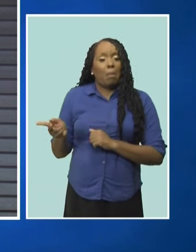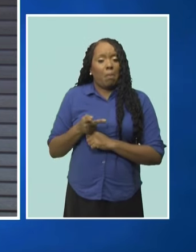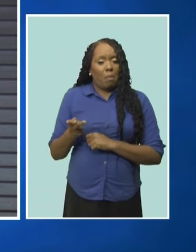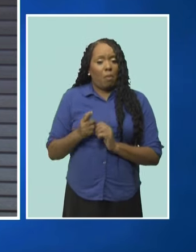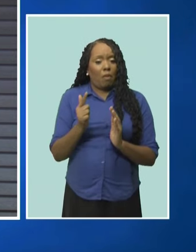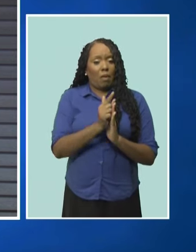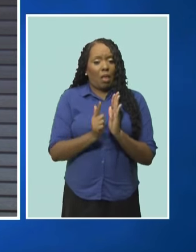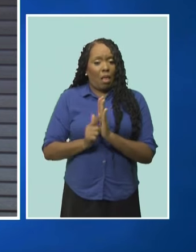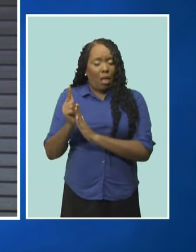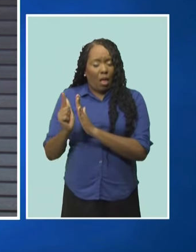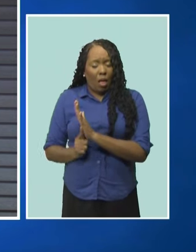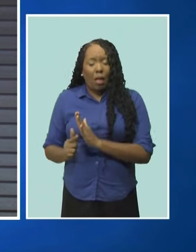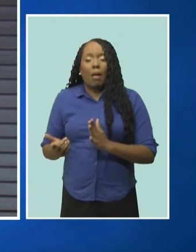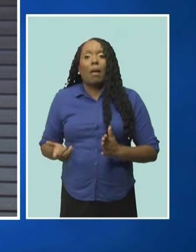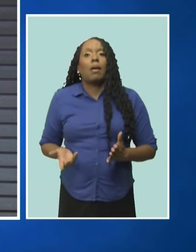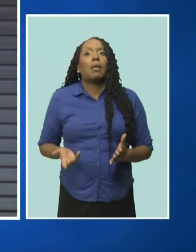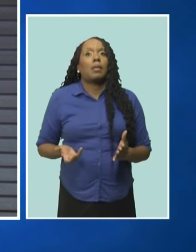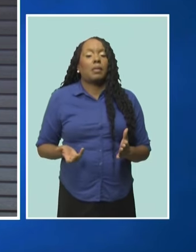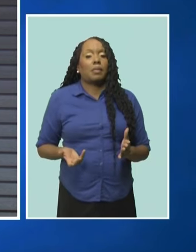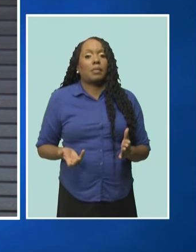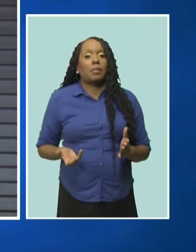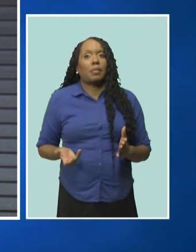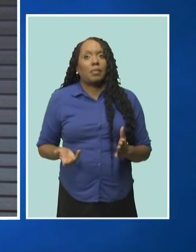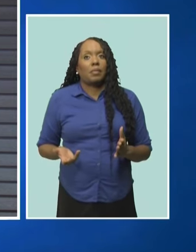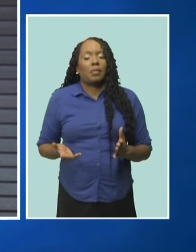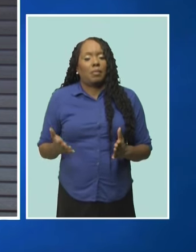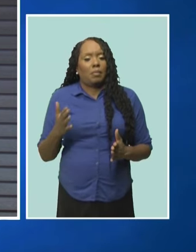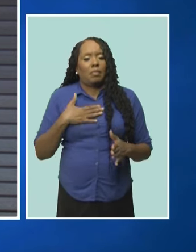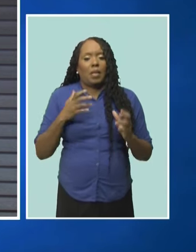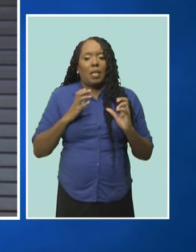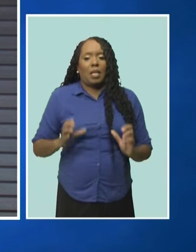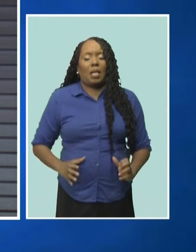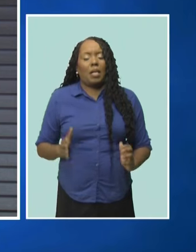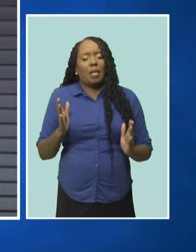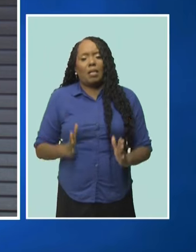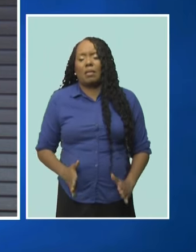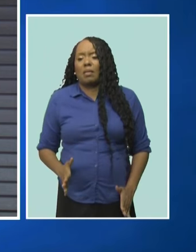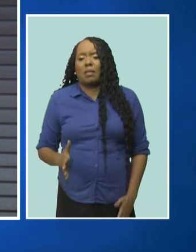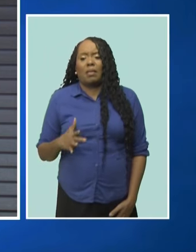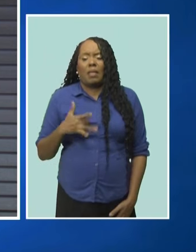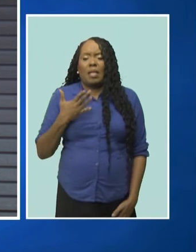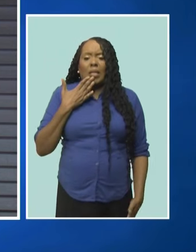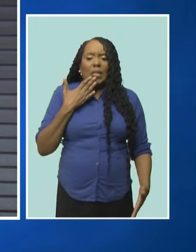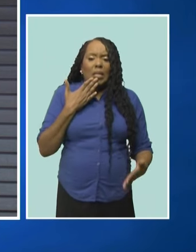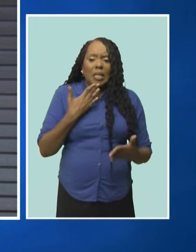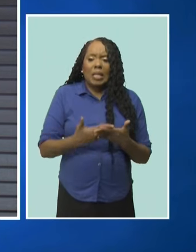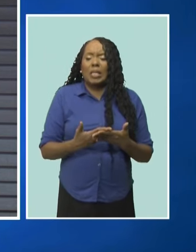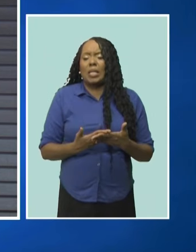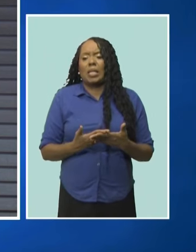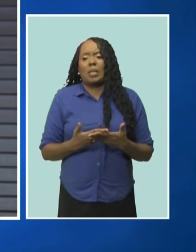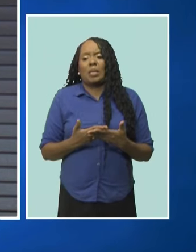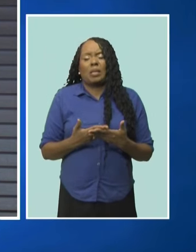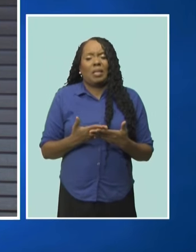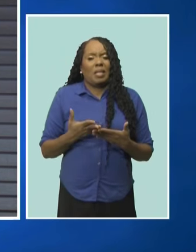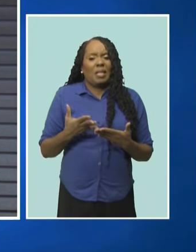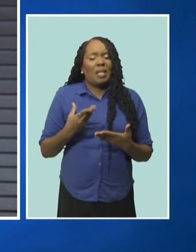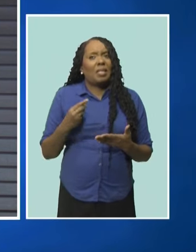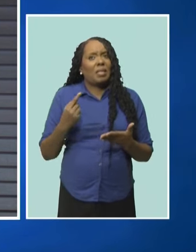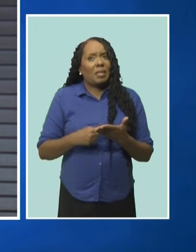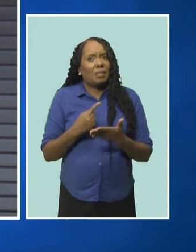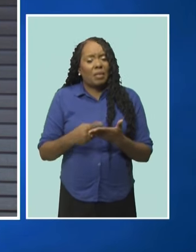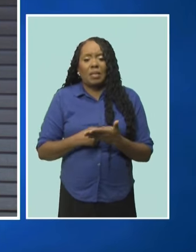Those cases meant the world to those claims, and it was my pleasure to help them even when they could not pay.